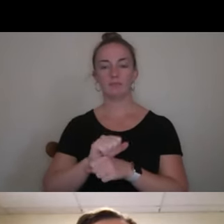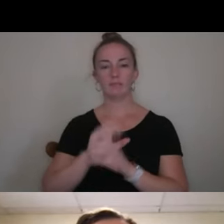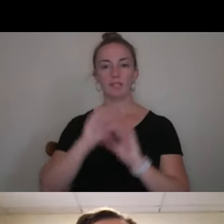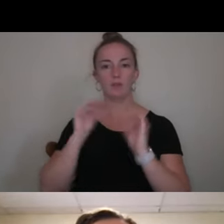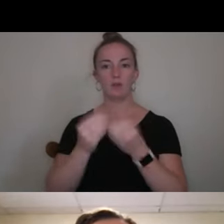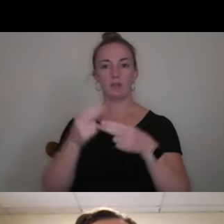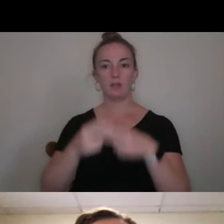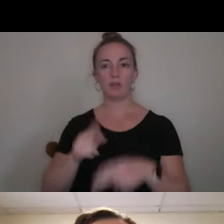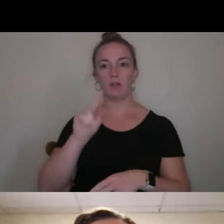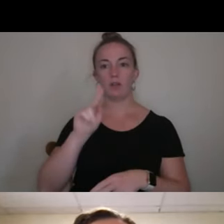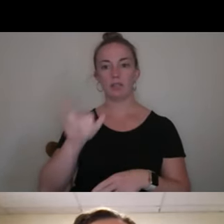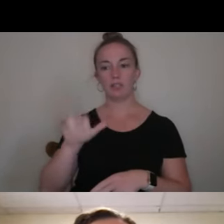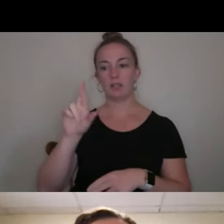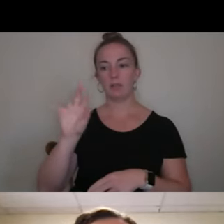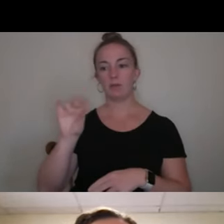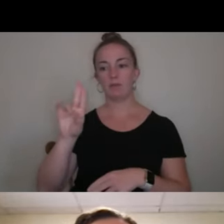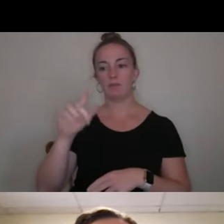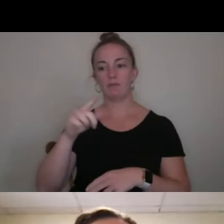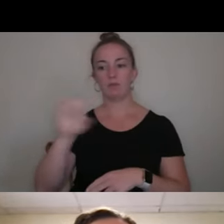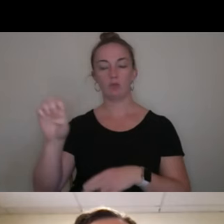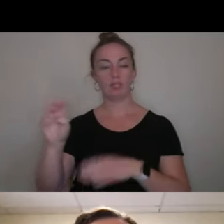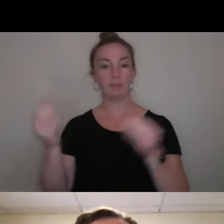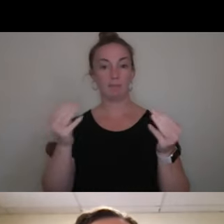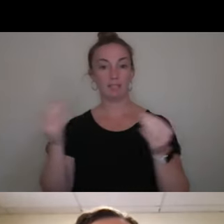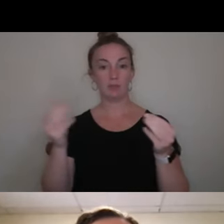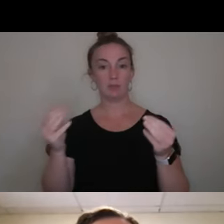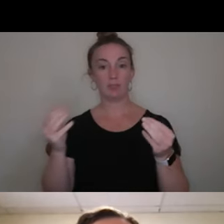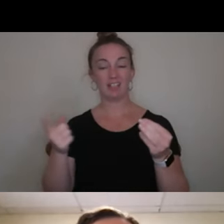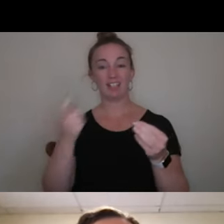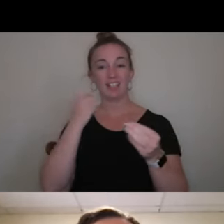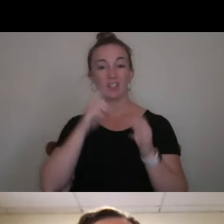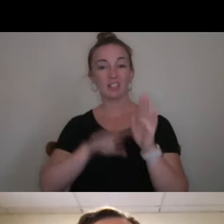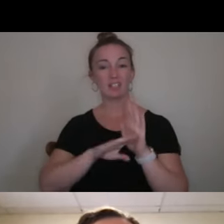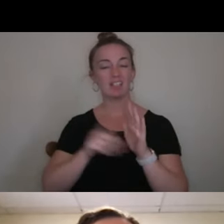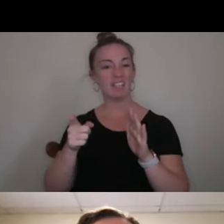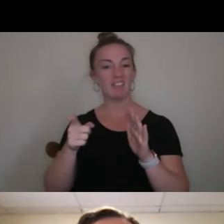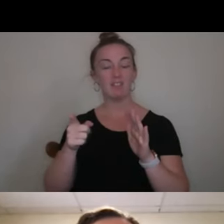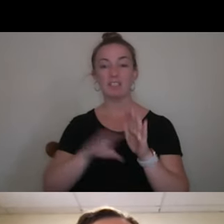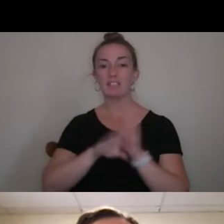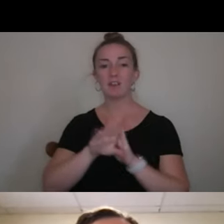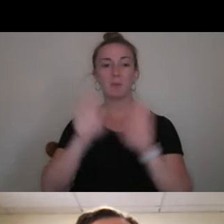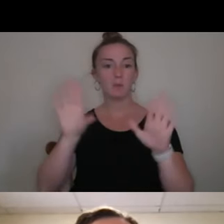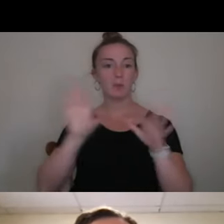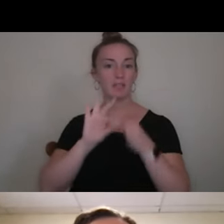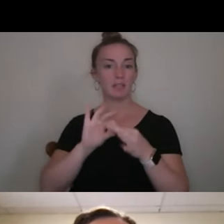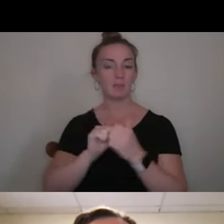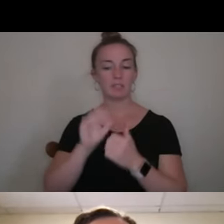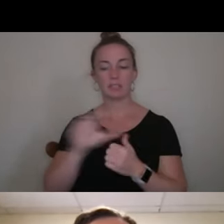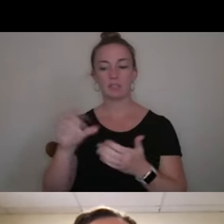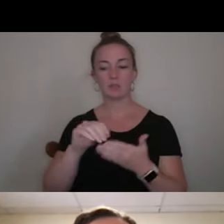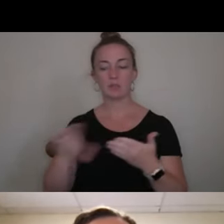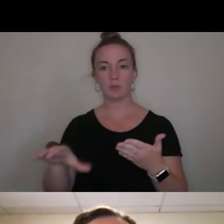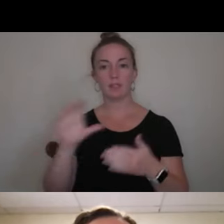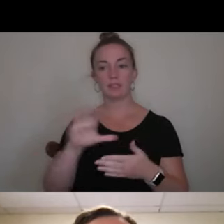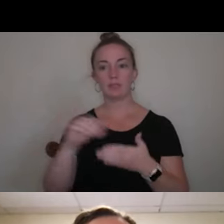called Kentucky Refugee Ministries, and they just have developed this great relationship with Center students. So Center students have